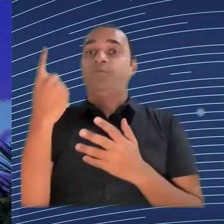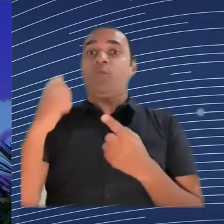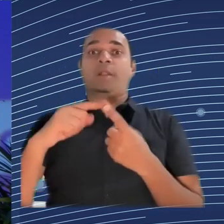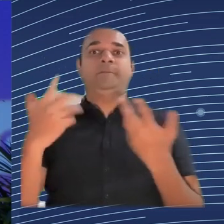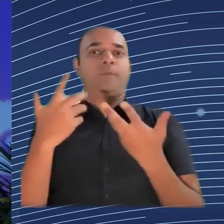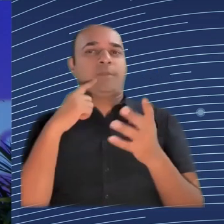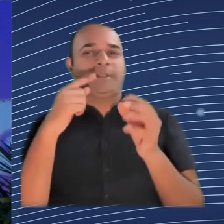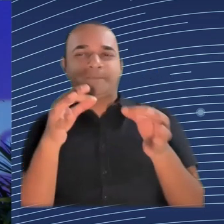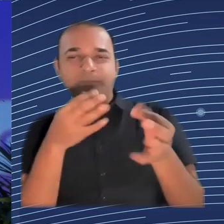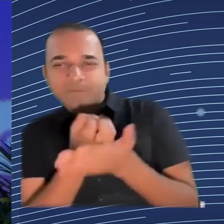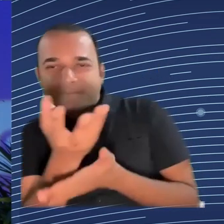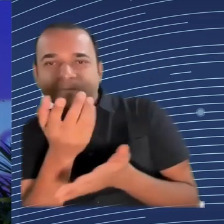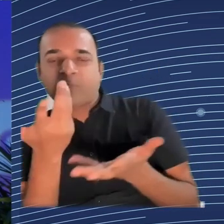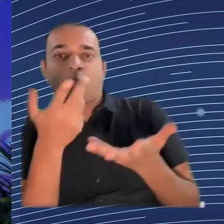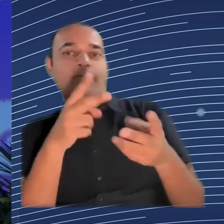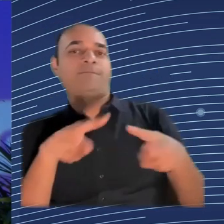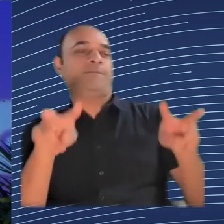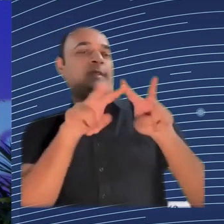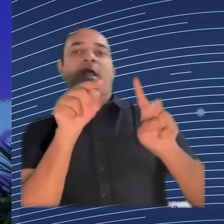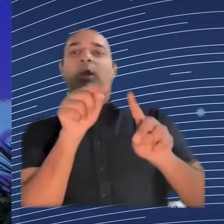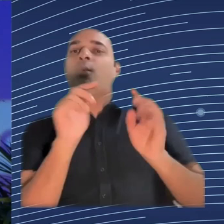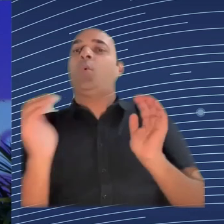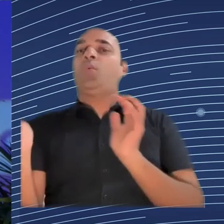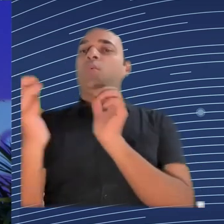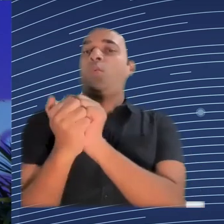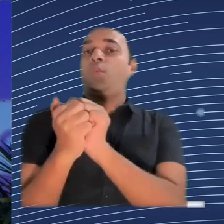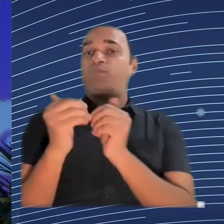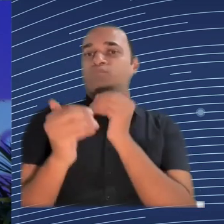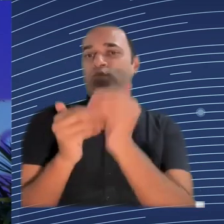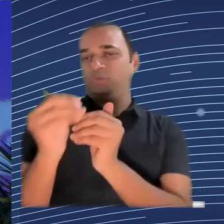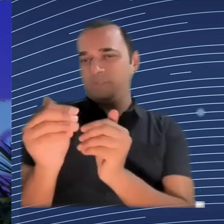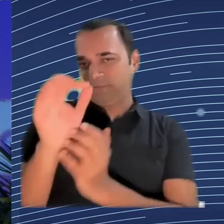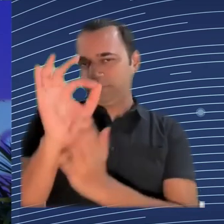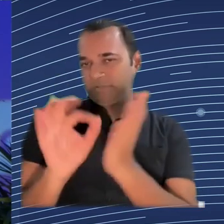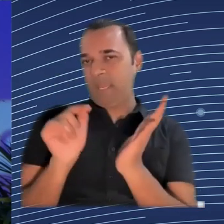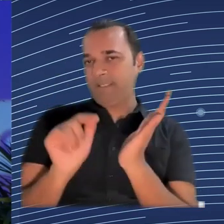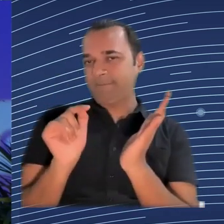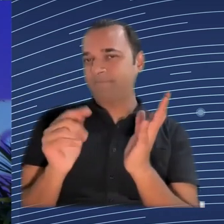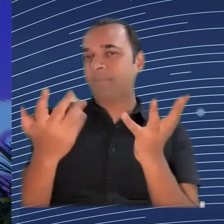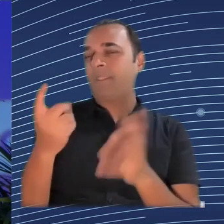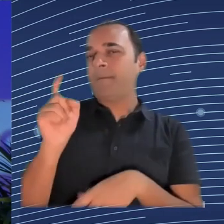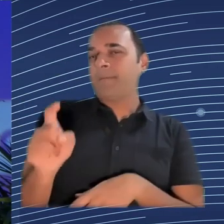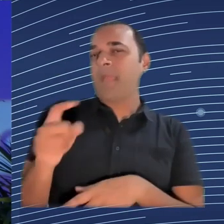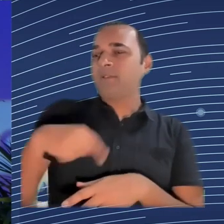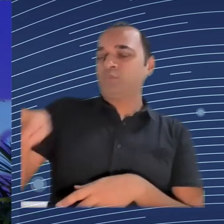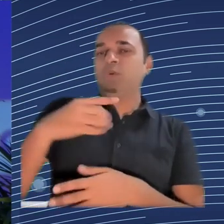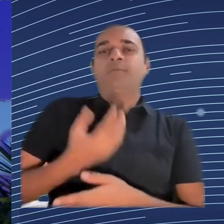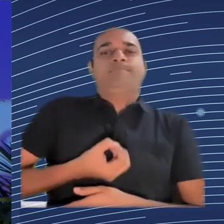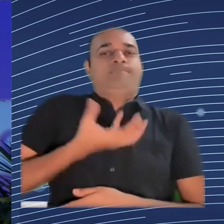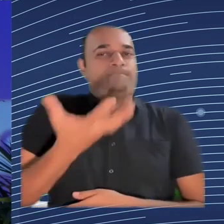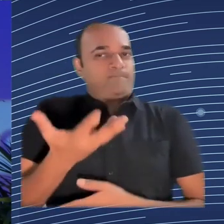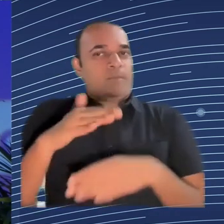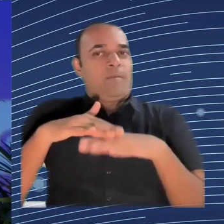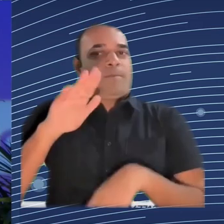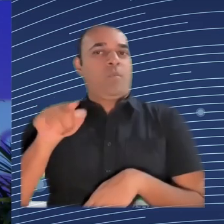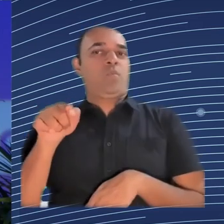intervention that needs to happen. But in our experience of many different projects and many different experimentations, one thing that I